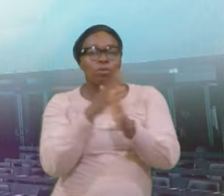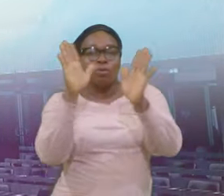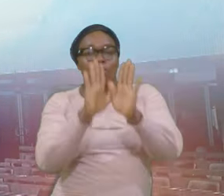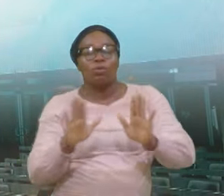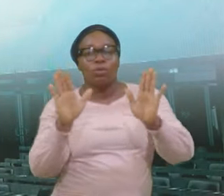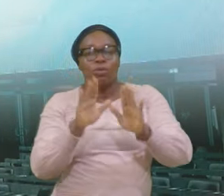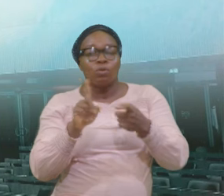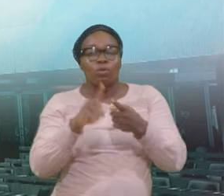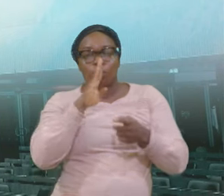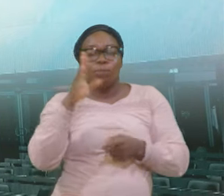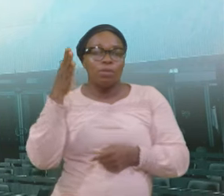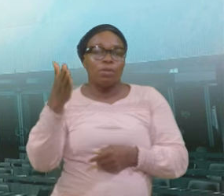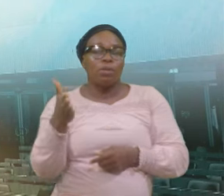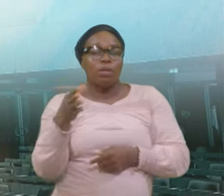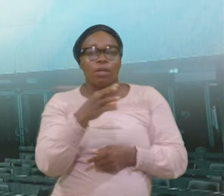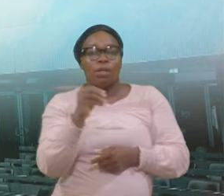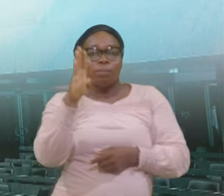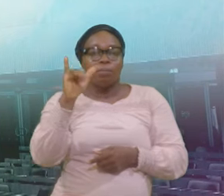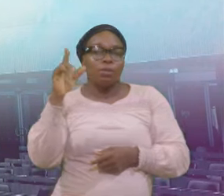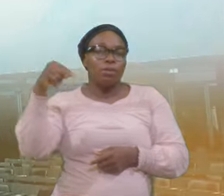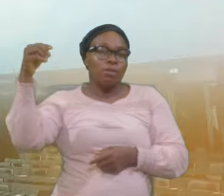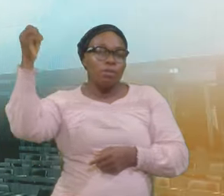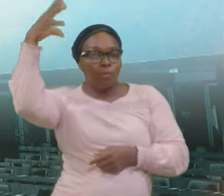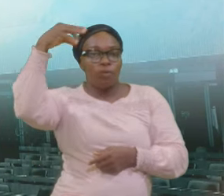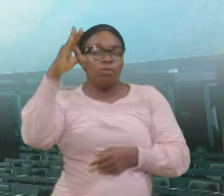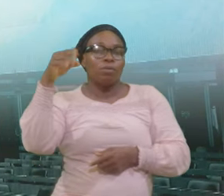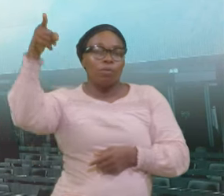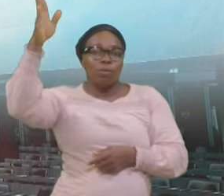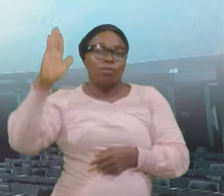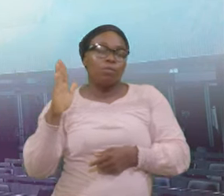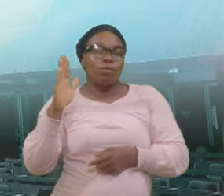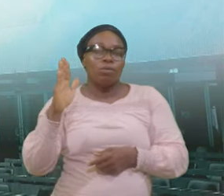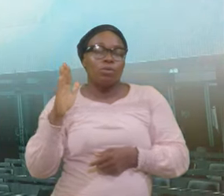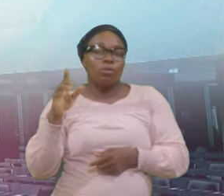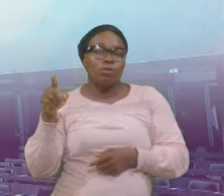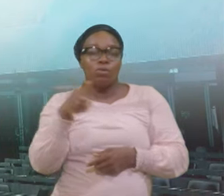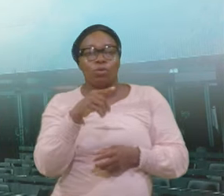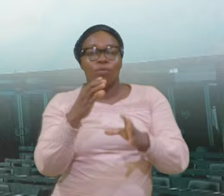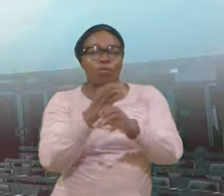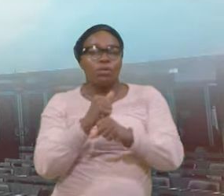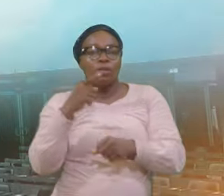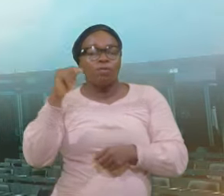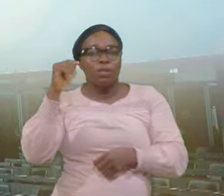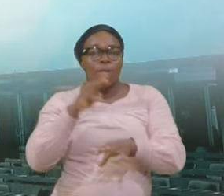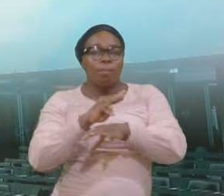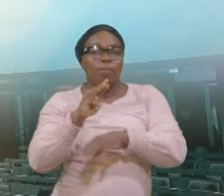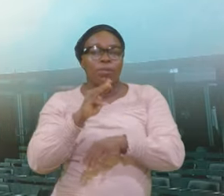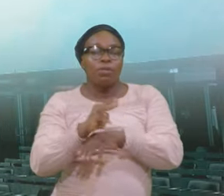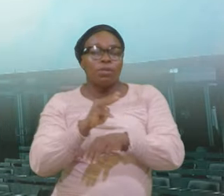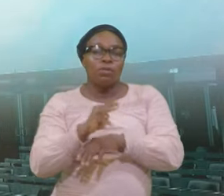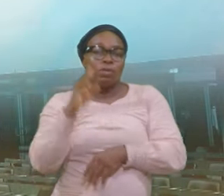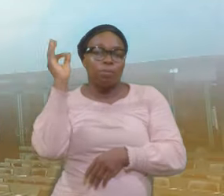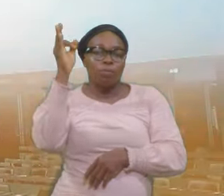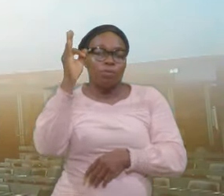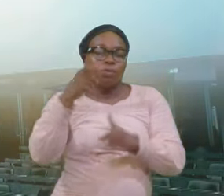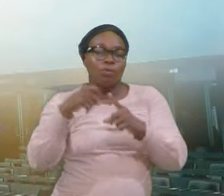And By The Grace Of God That Message You Are Going To Receive From The Convener And All Other Things You Need There To Help You